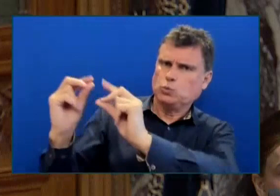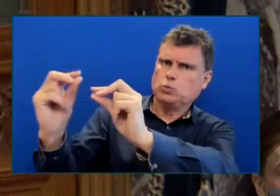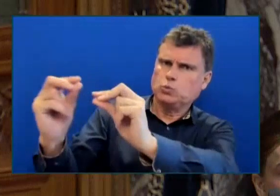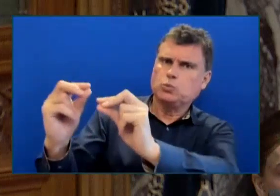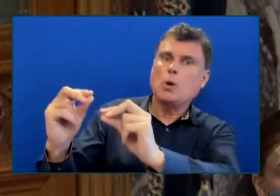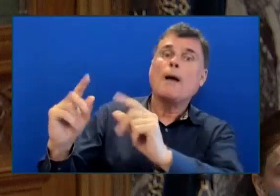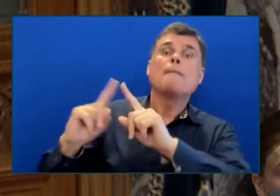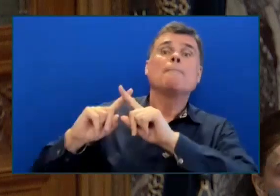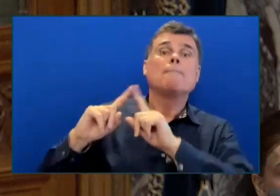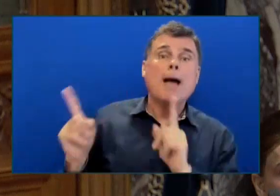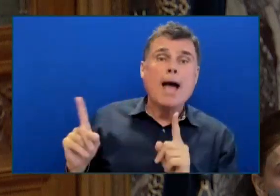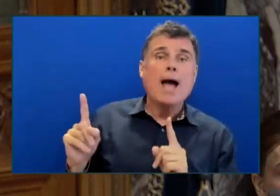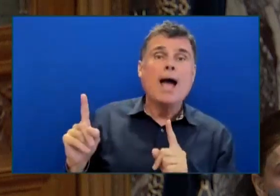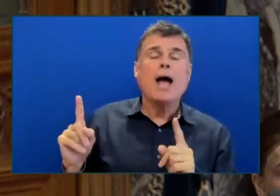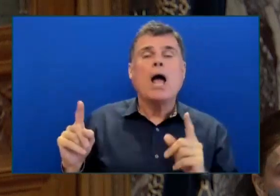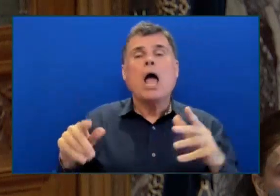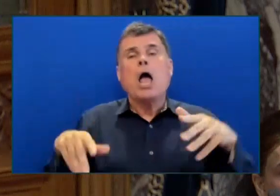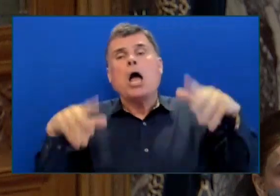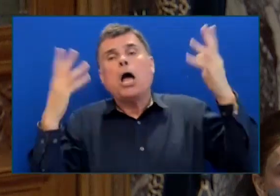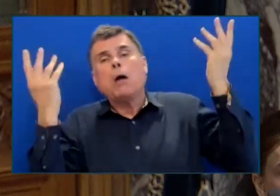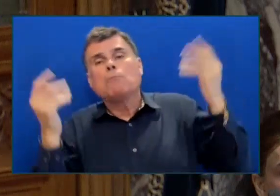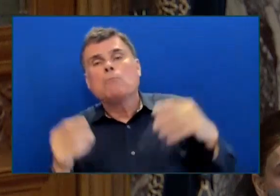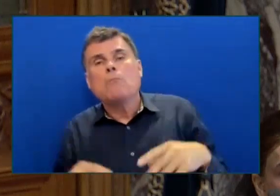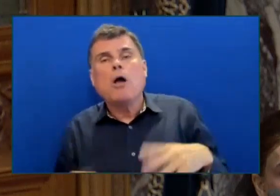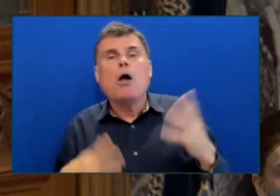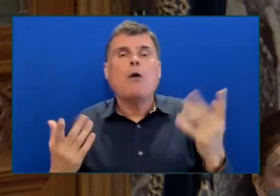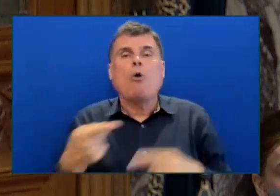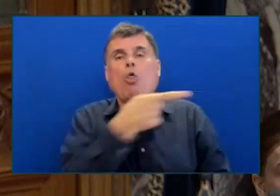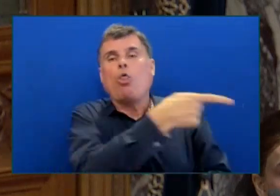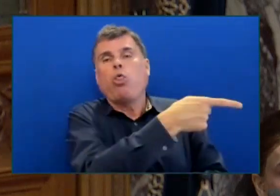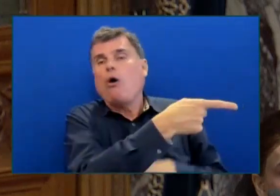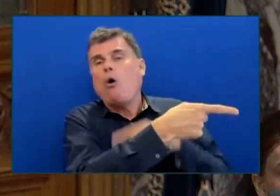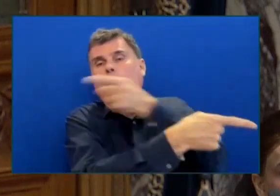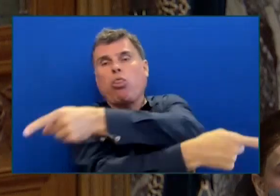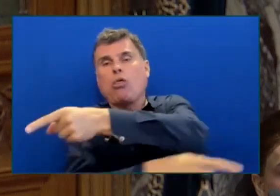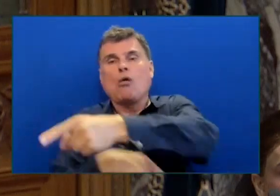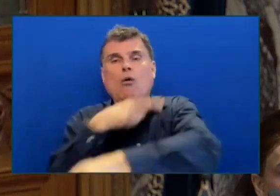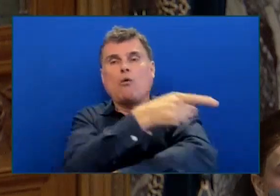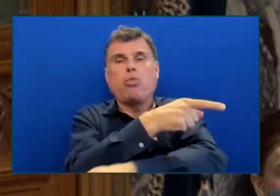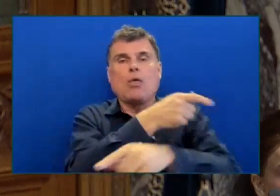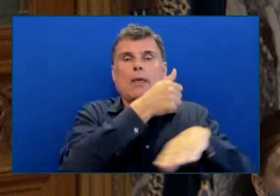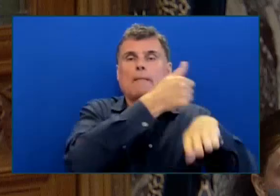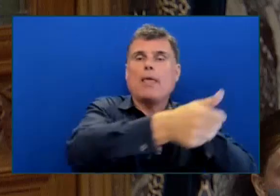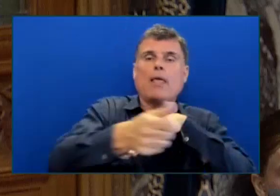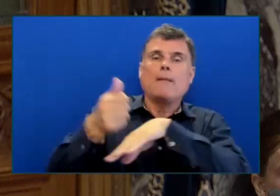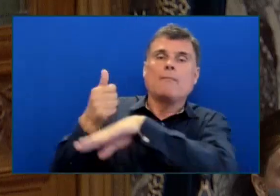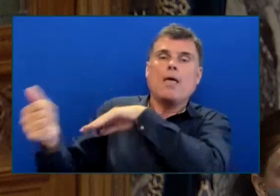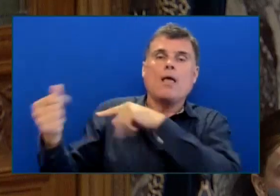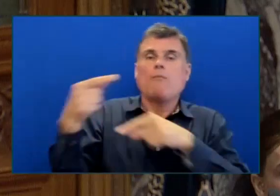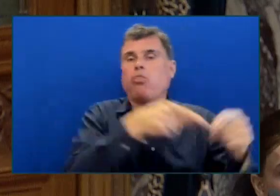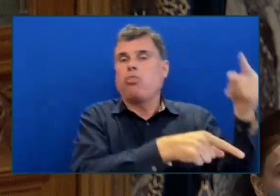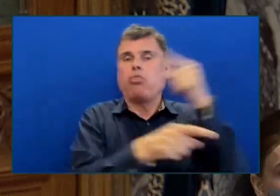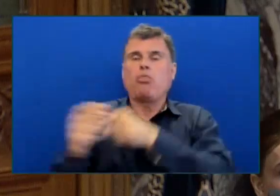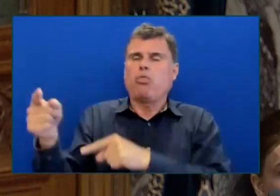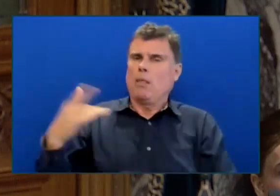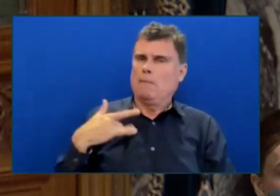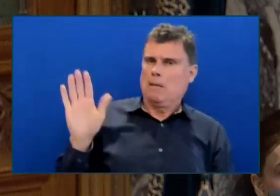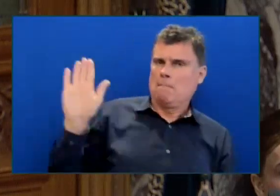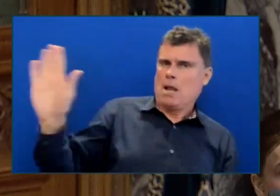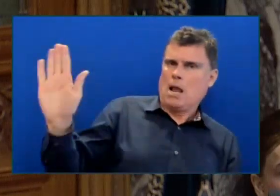But at this point Honourable Speaker We have seen a lot of evidence That there are problems widely